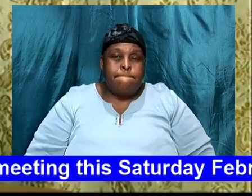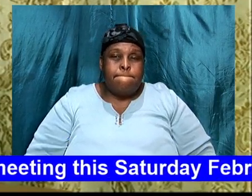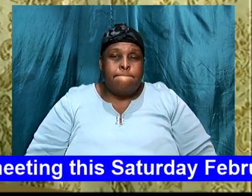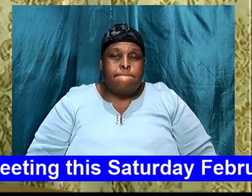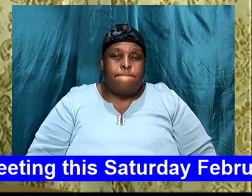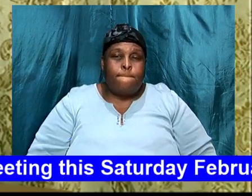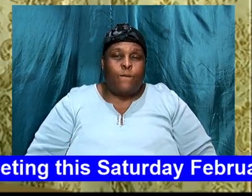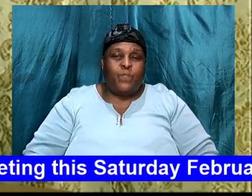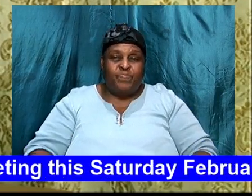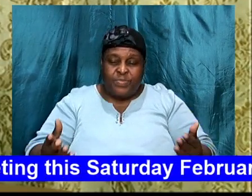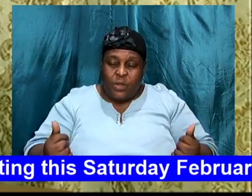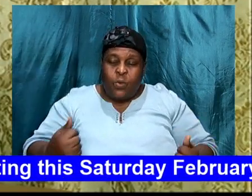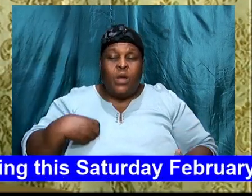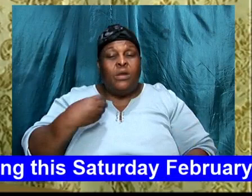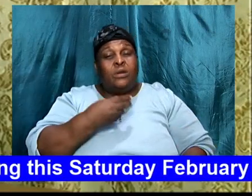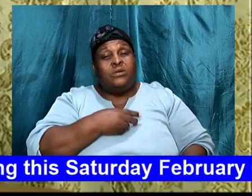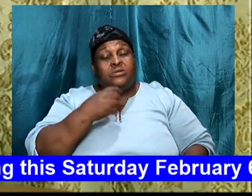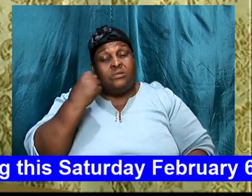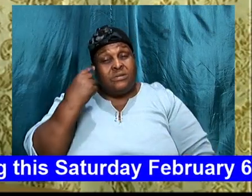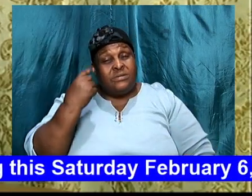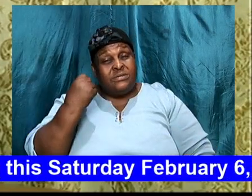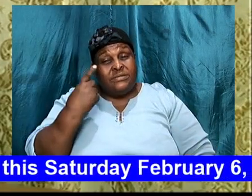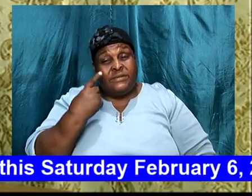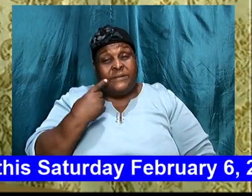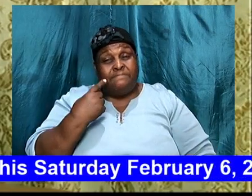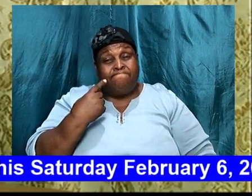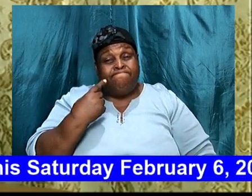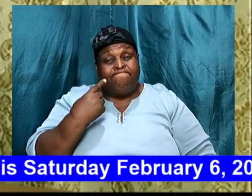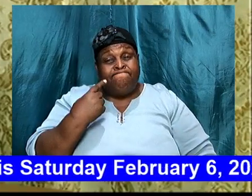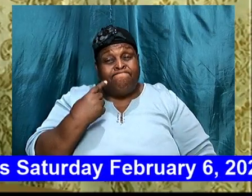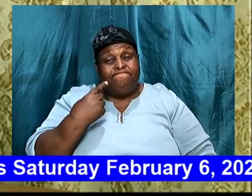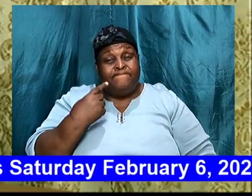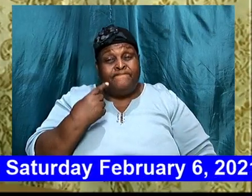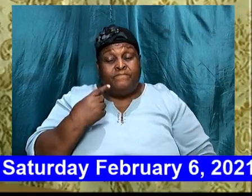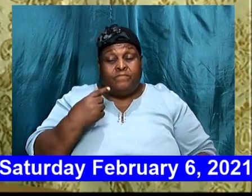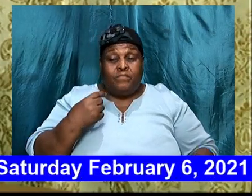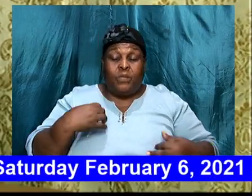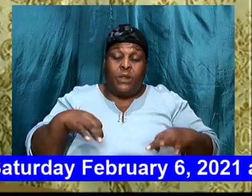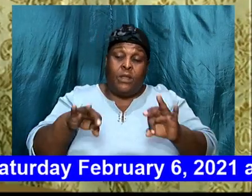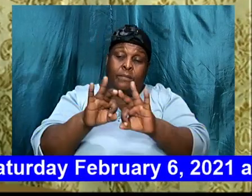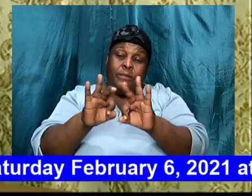I want us, to understand, brethren, that, it's important,